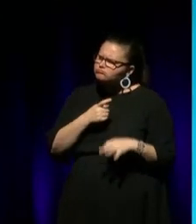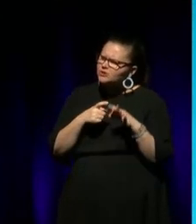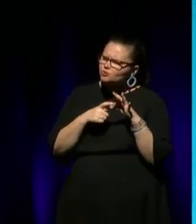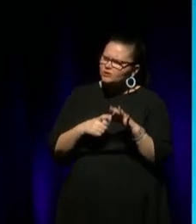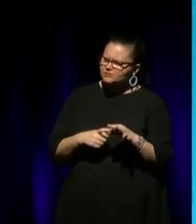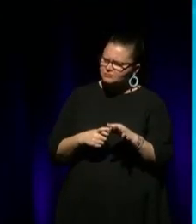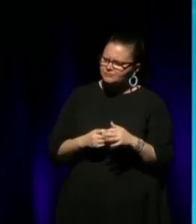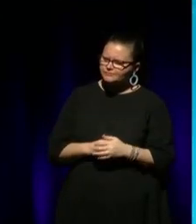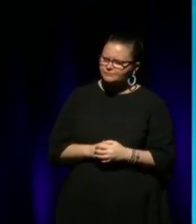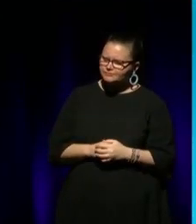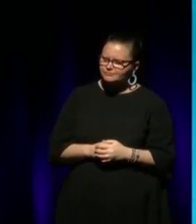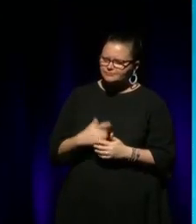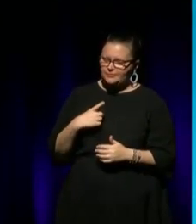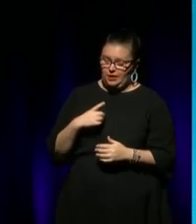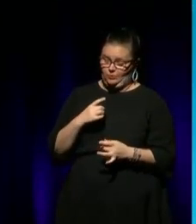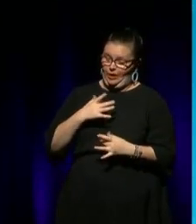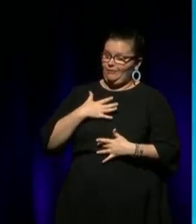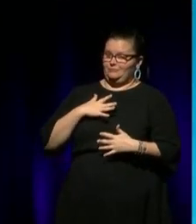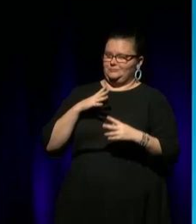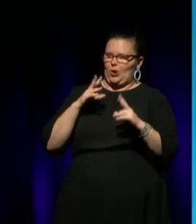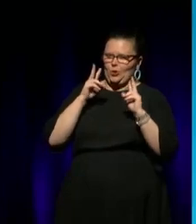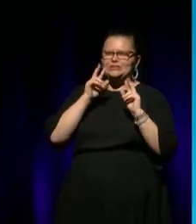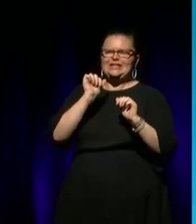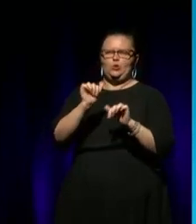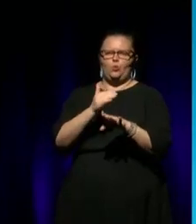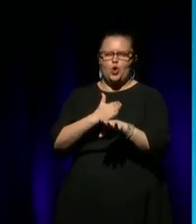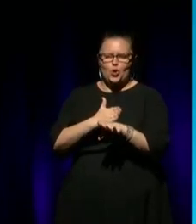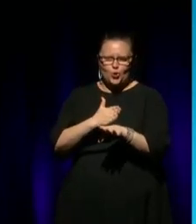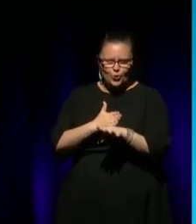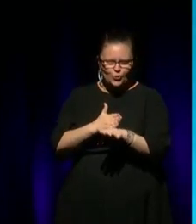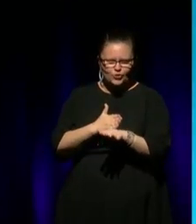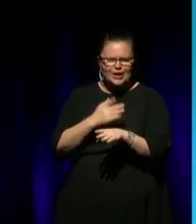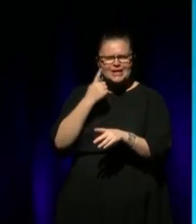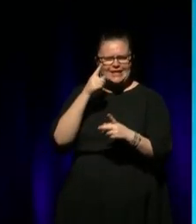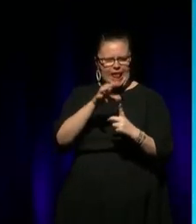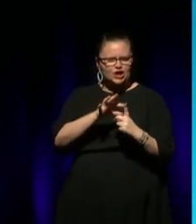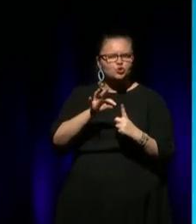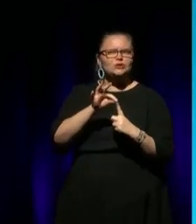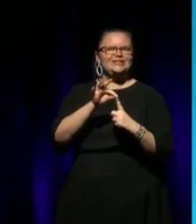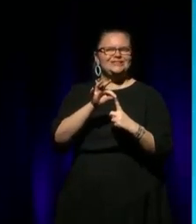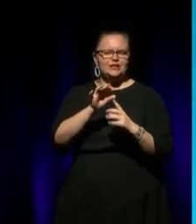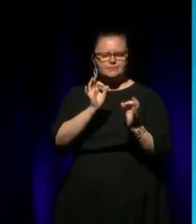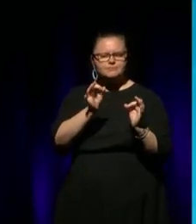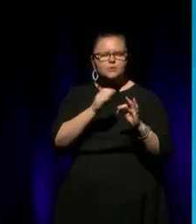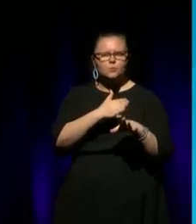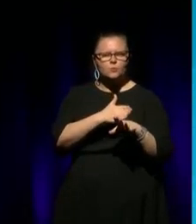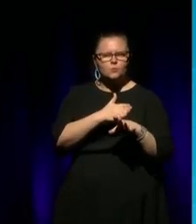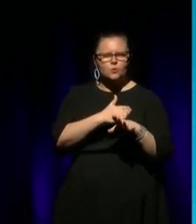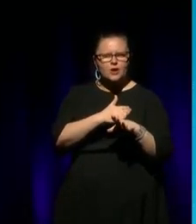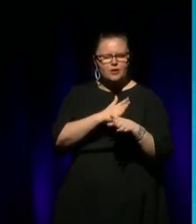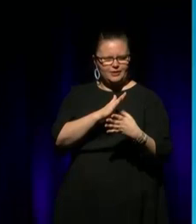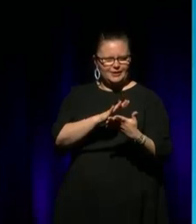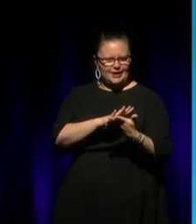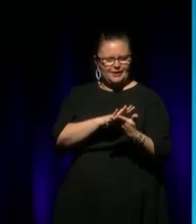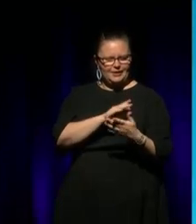as far as I go to your works to see unique works, your groundedness in